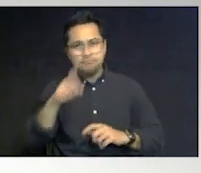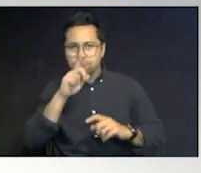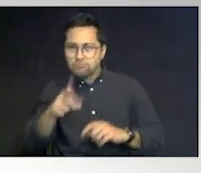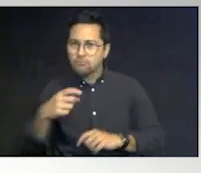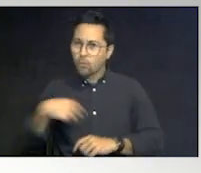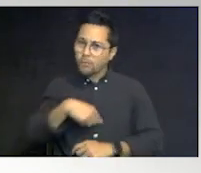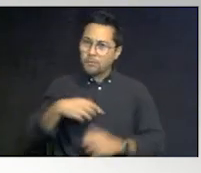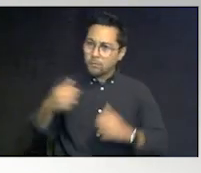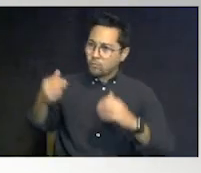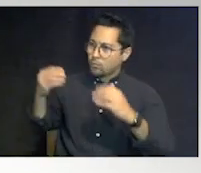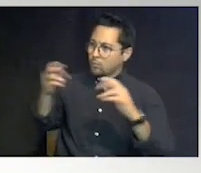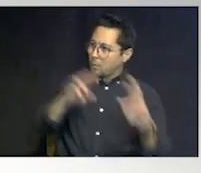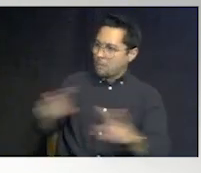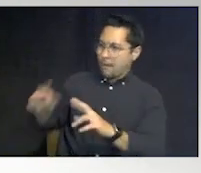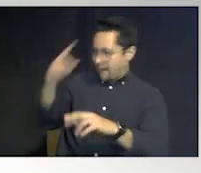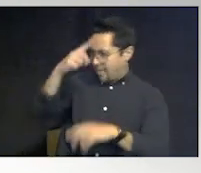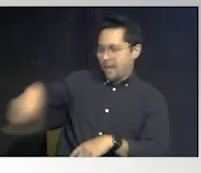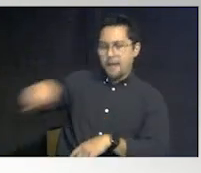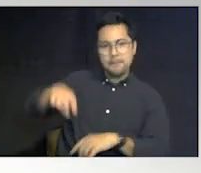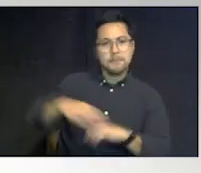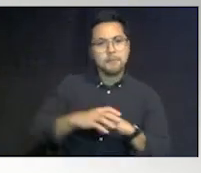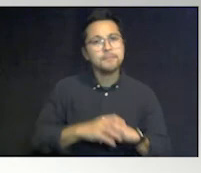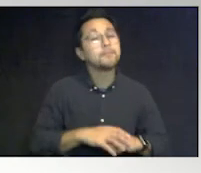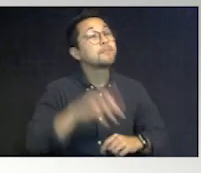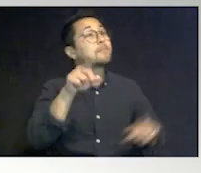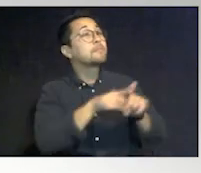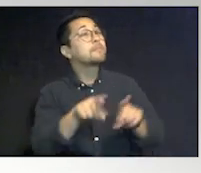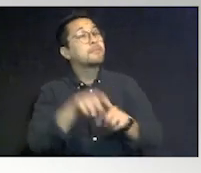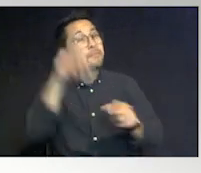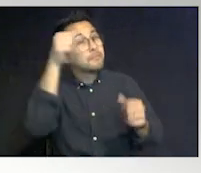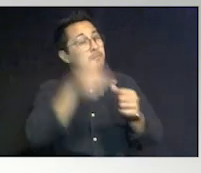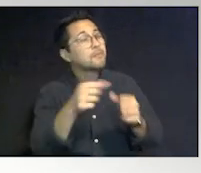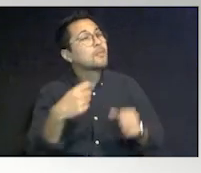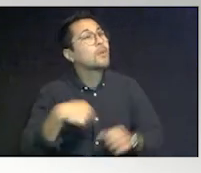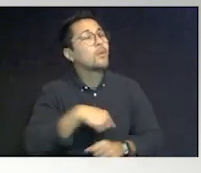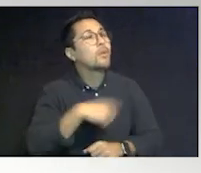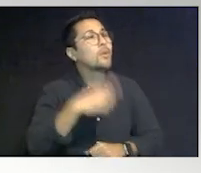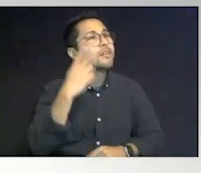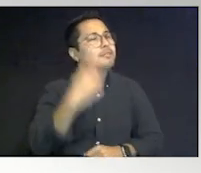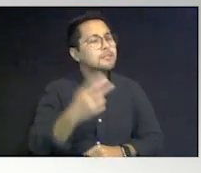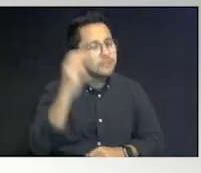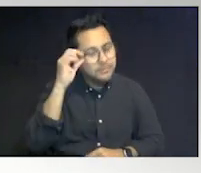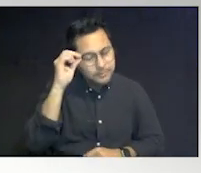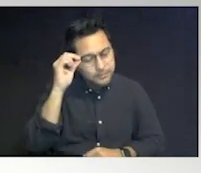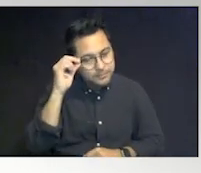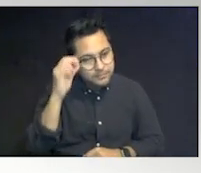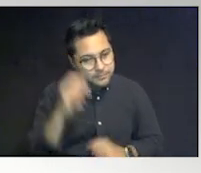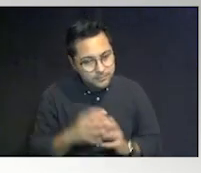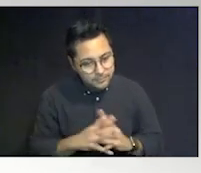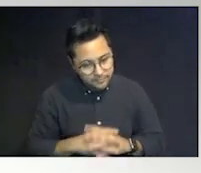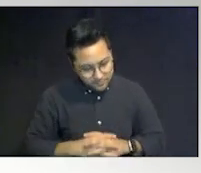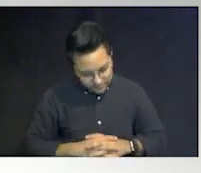prepare them for such things. And think about this. What we're seeing is happening in campuses in high school.